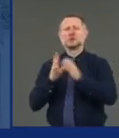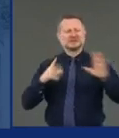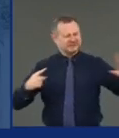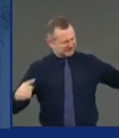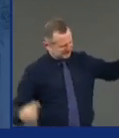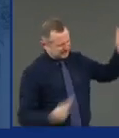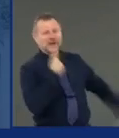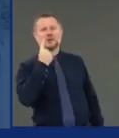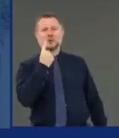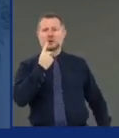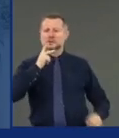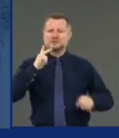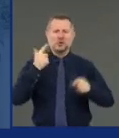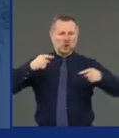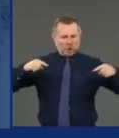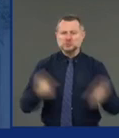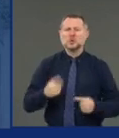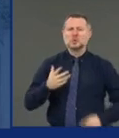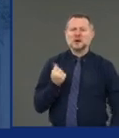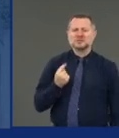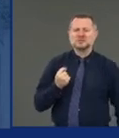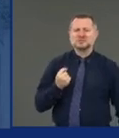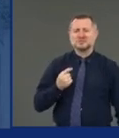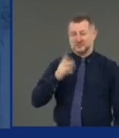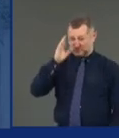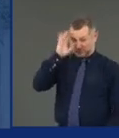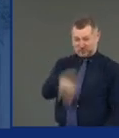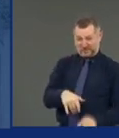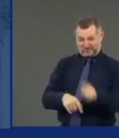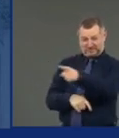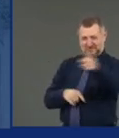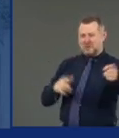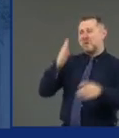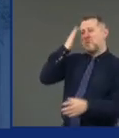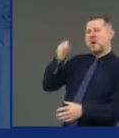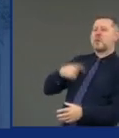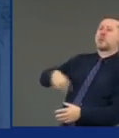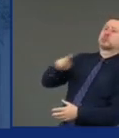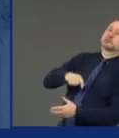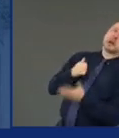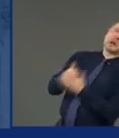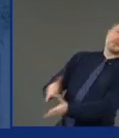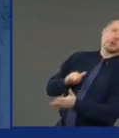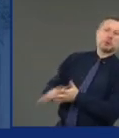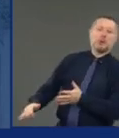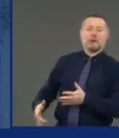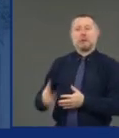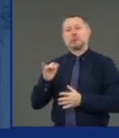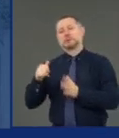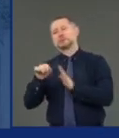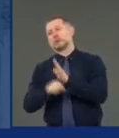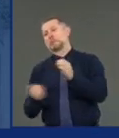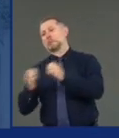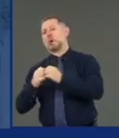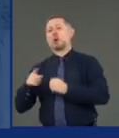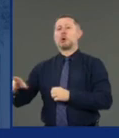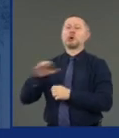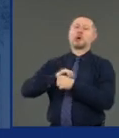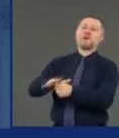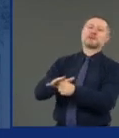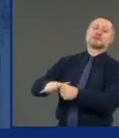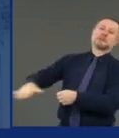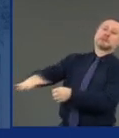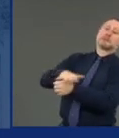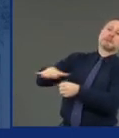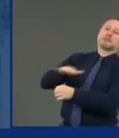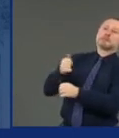By saying, well, why should we help those states? Those states had more COVID deaths. That's why